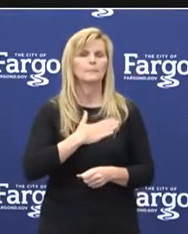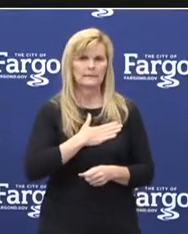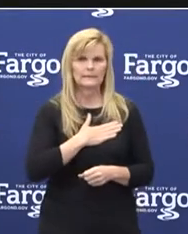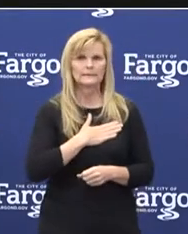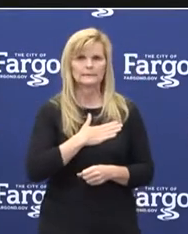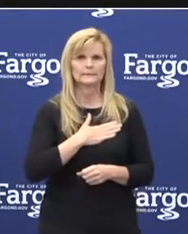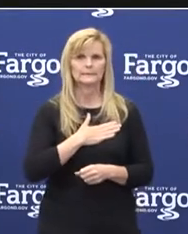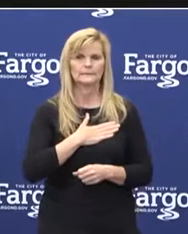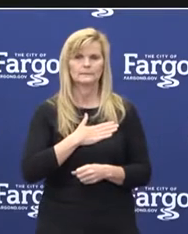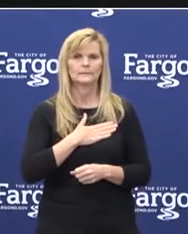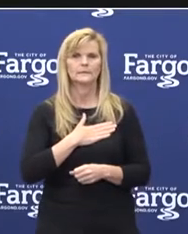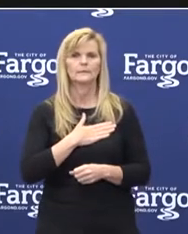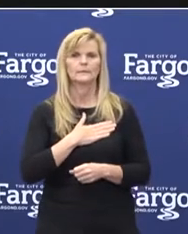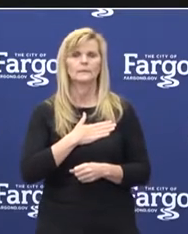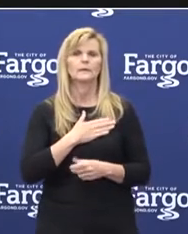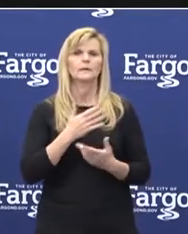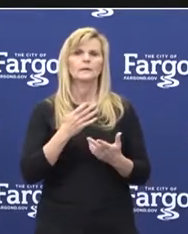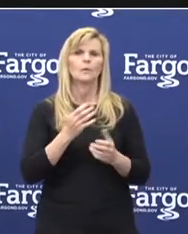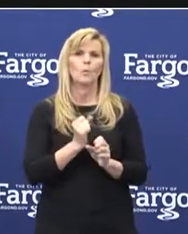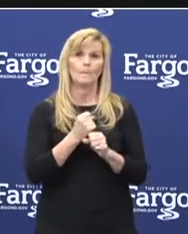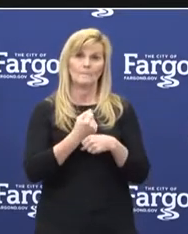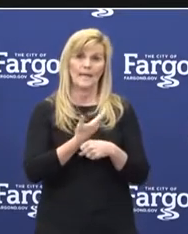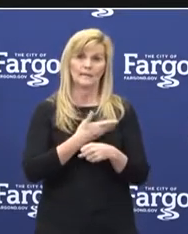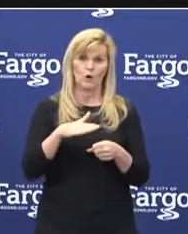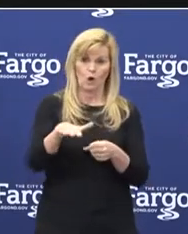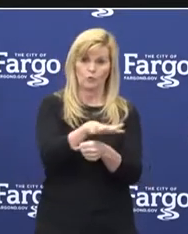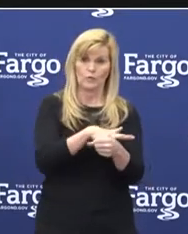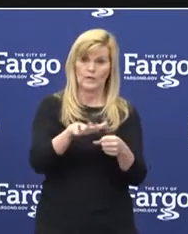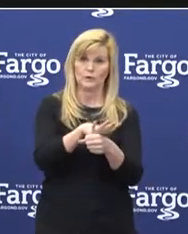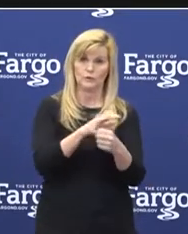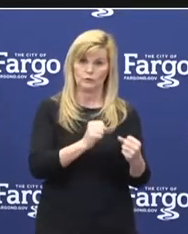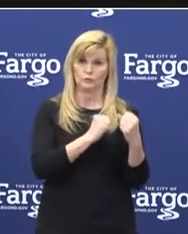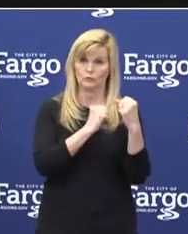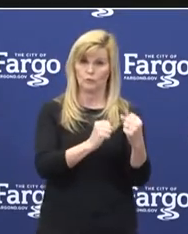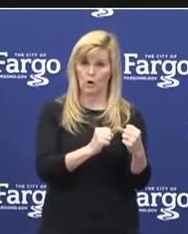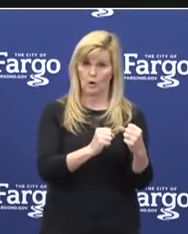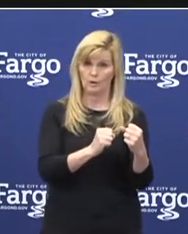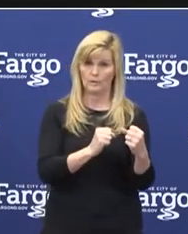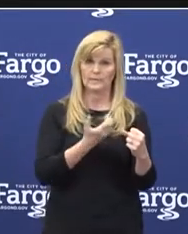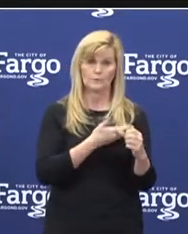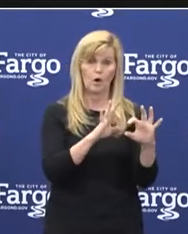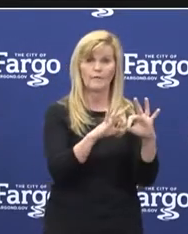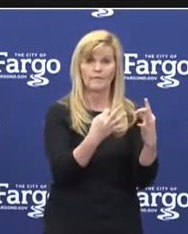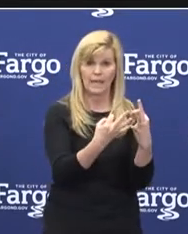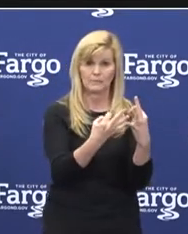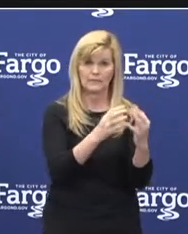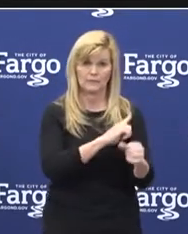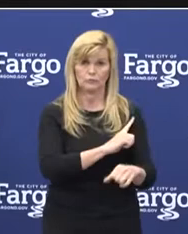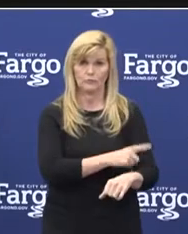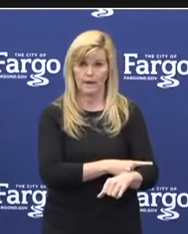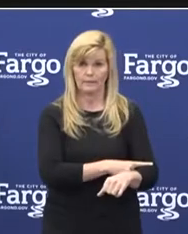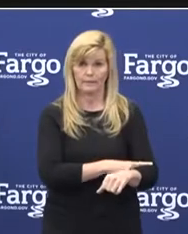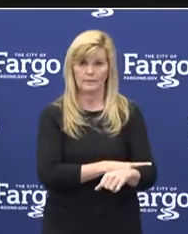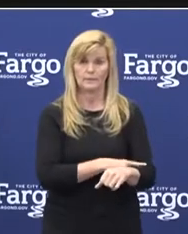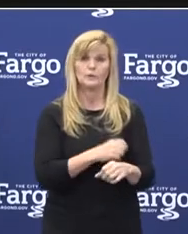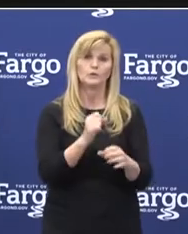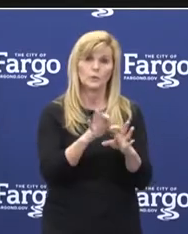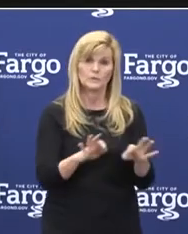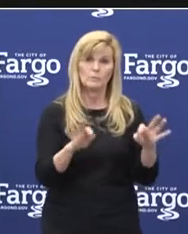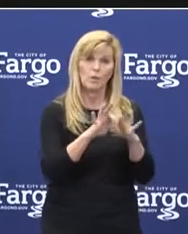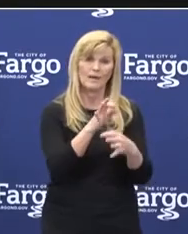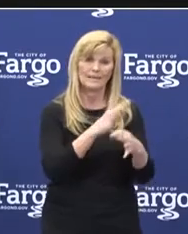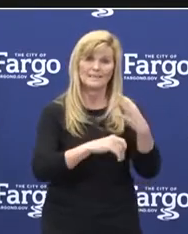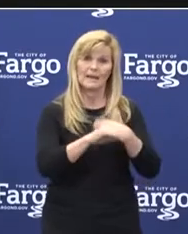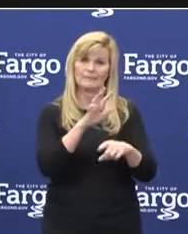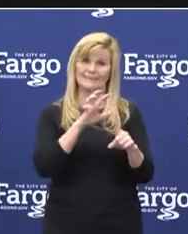what makes our region strong is the strength of our families. And it is really important